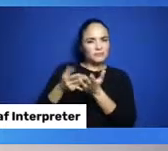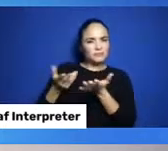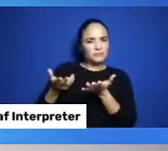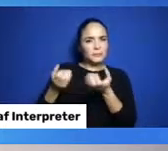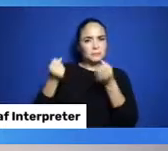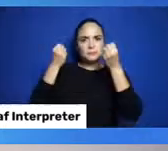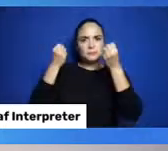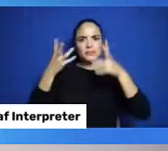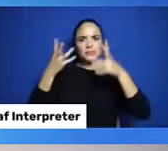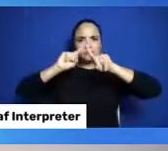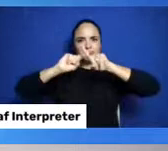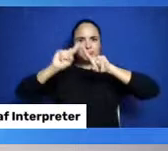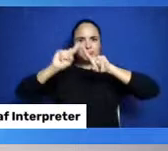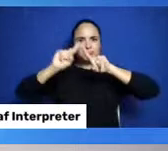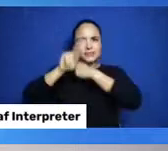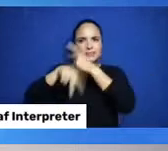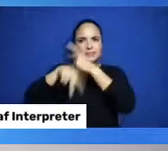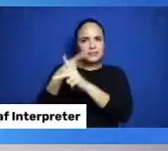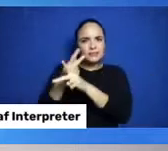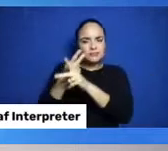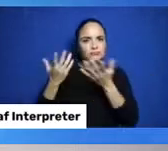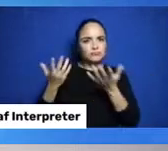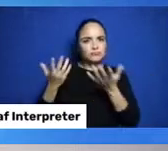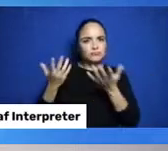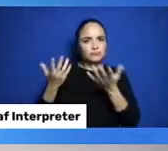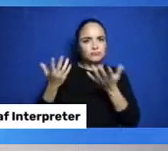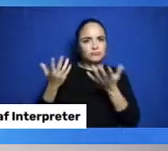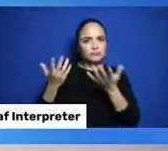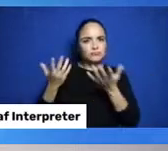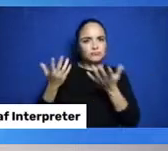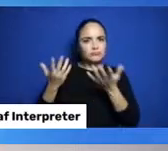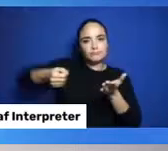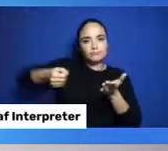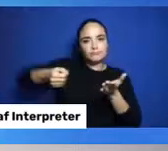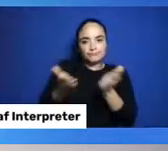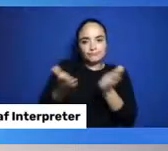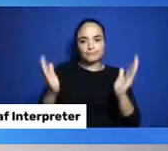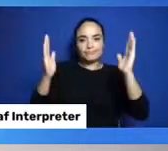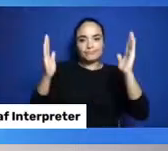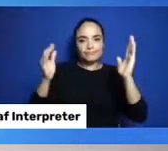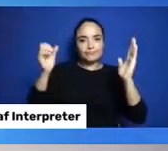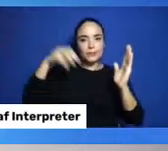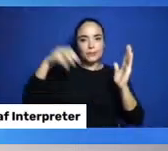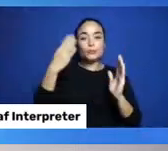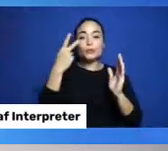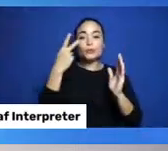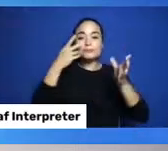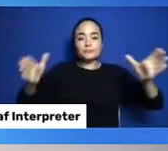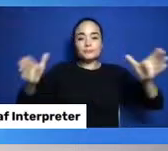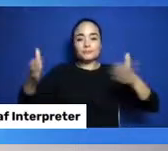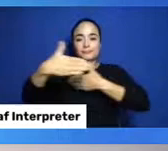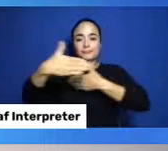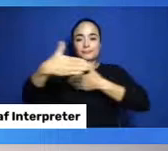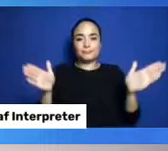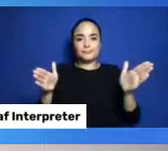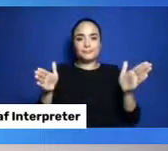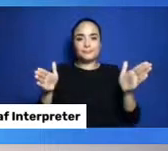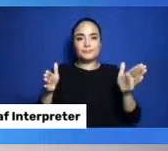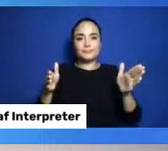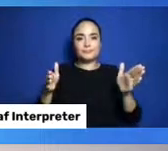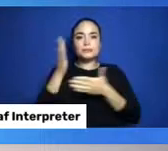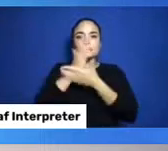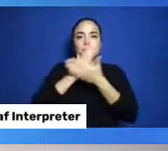have a tote, the blue tote that some people might put their toys in or store some old documents.